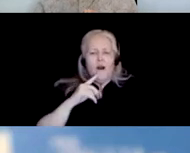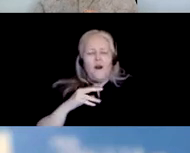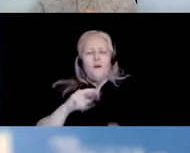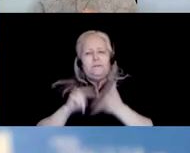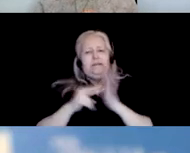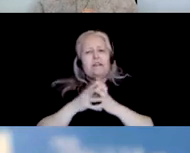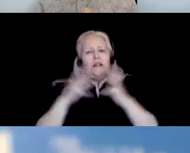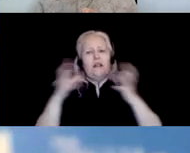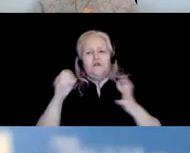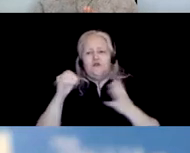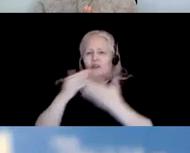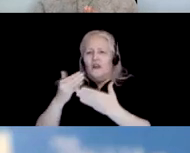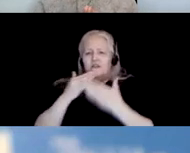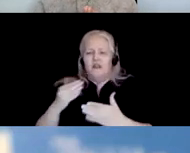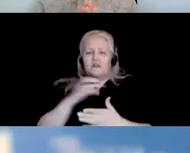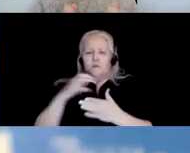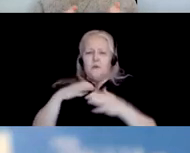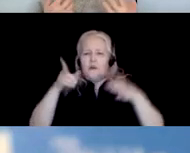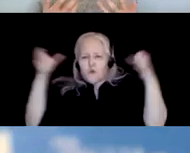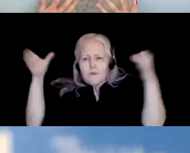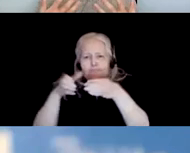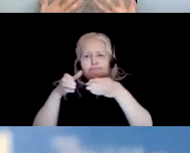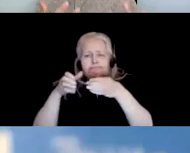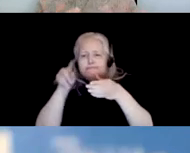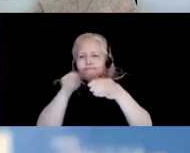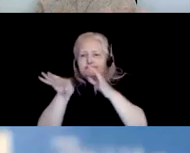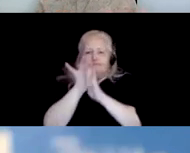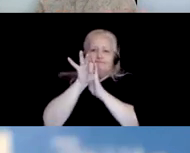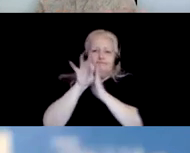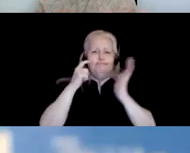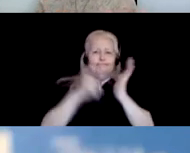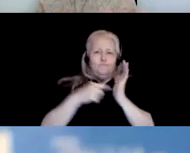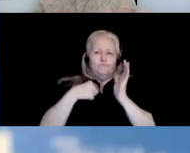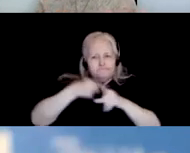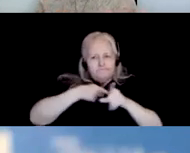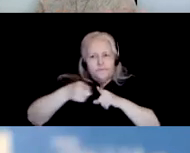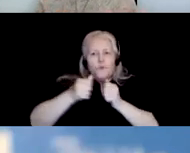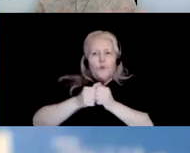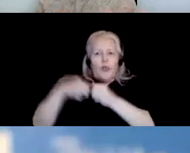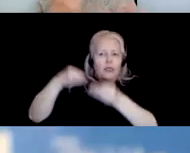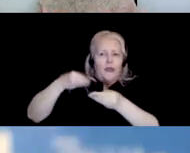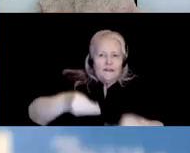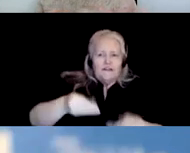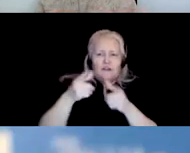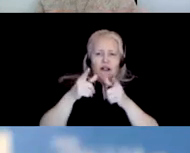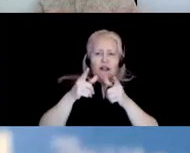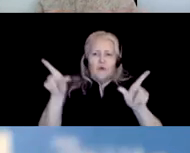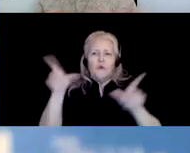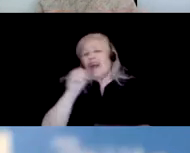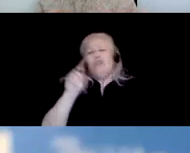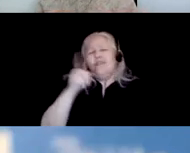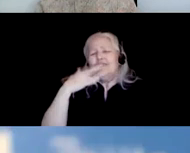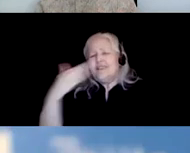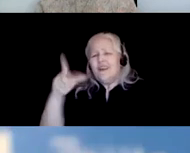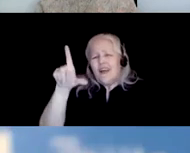committee for recognizing this, my work in heritage languages and the LSA really for